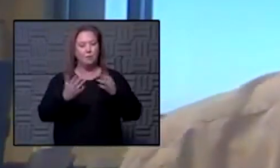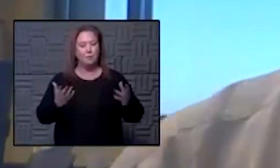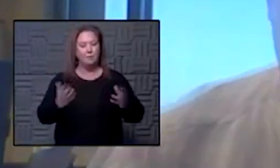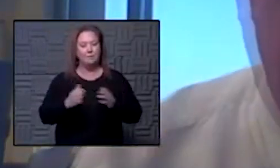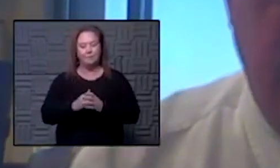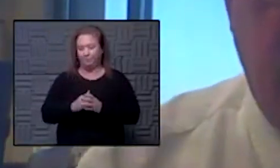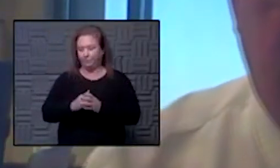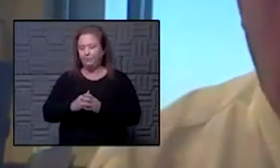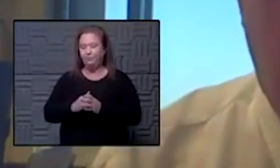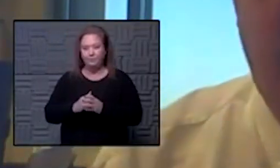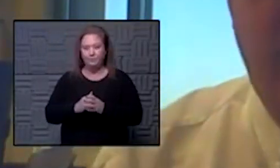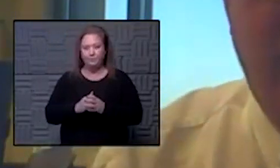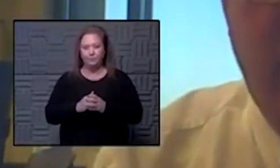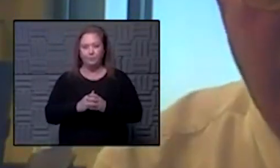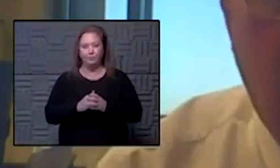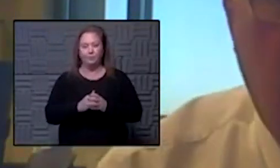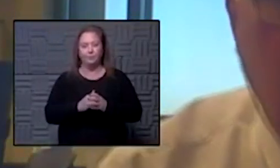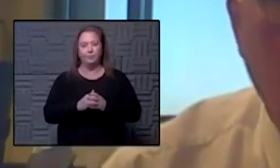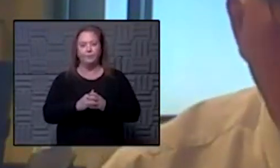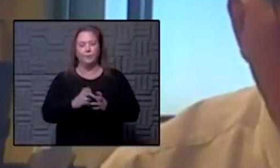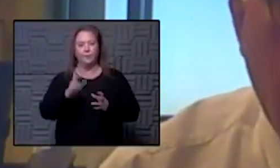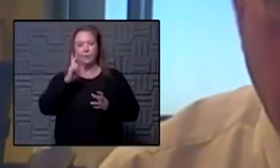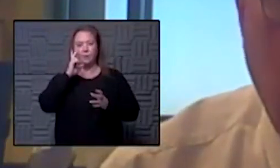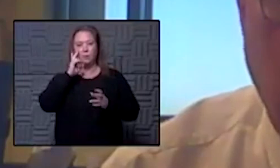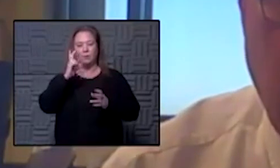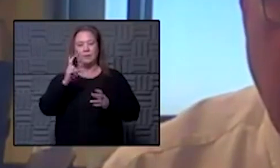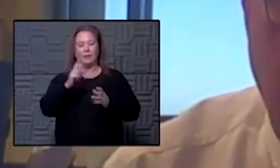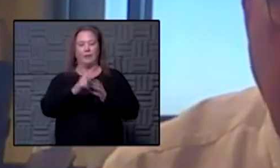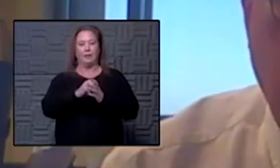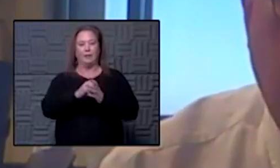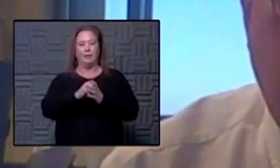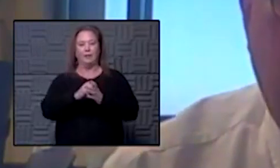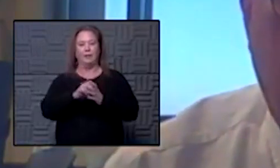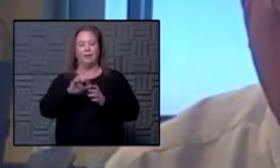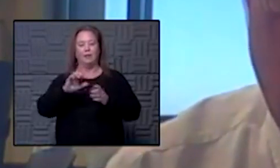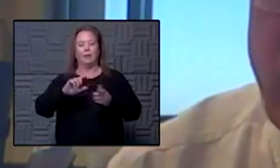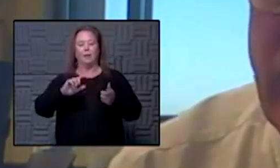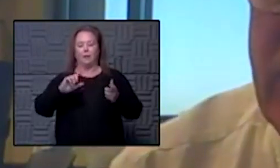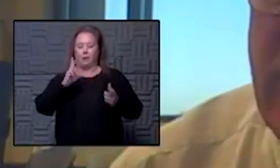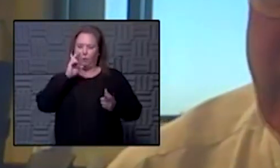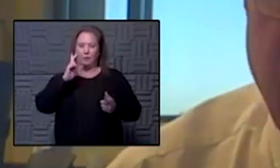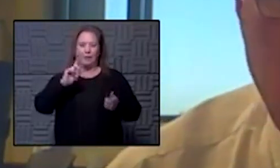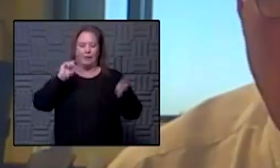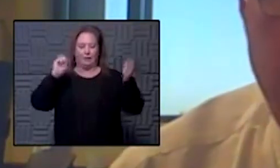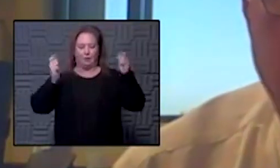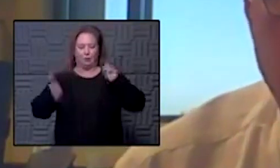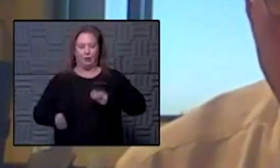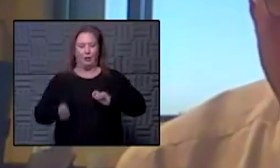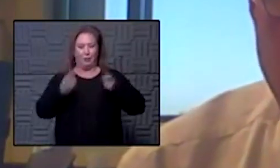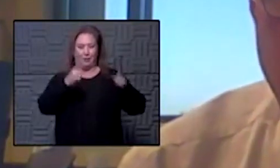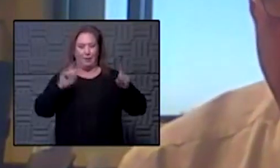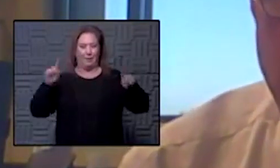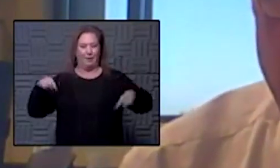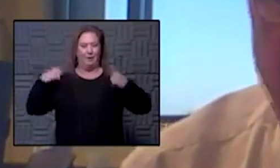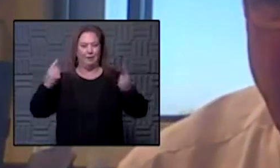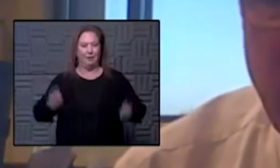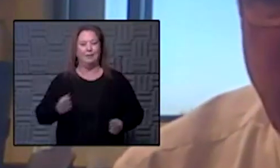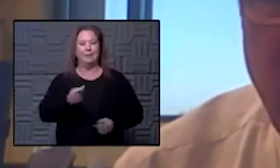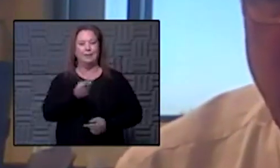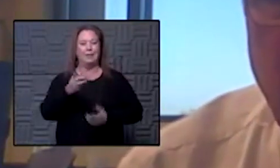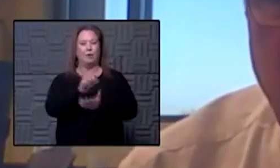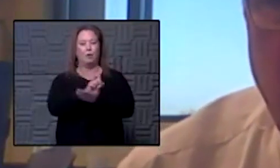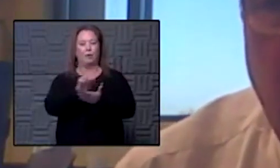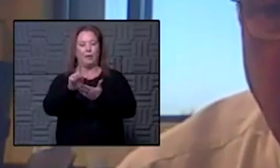we're certainly seeing it statewide David and the change has been over these last few weeks it's been